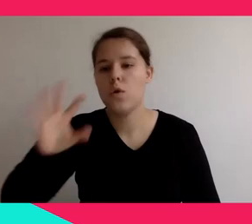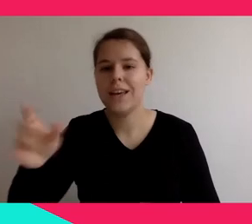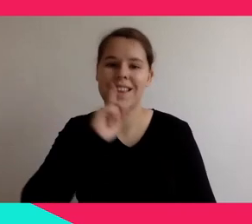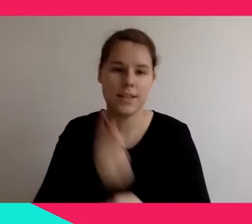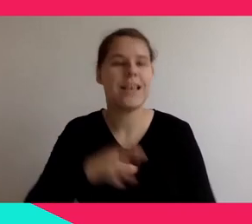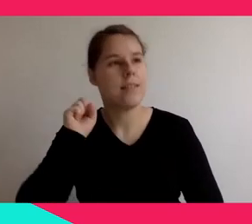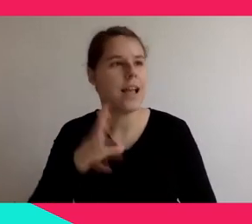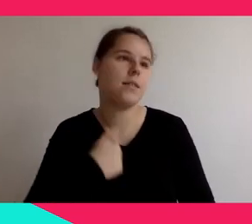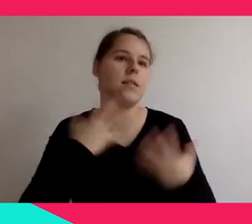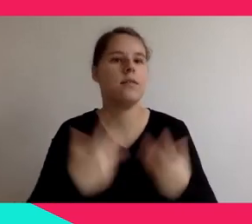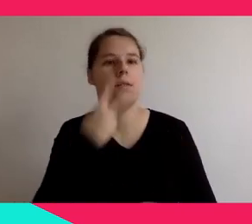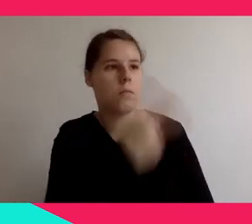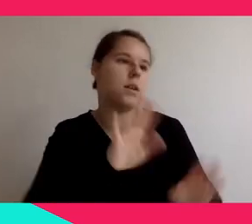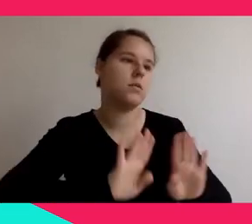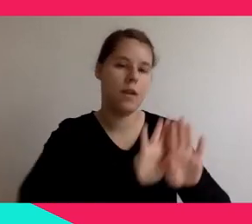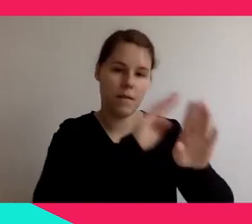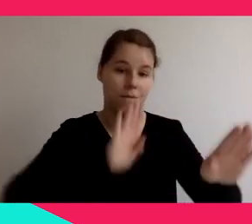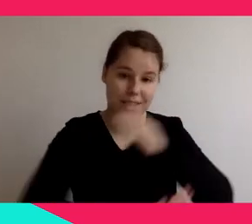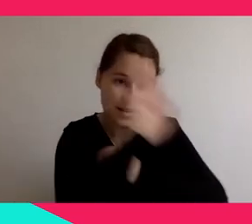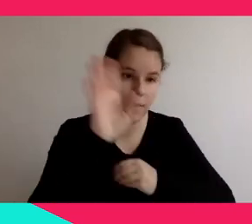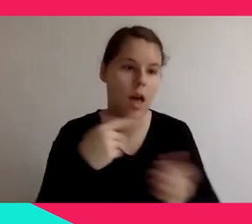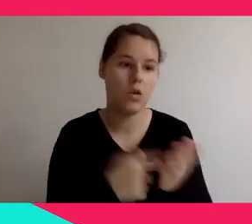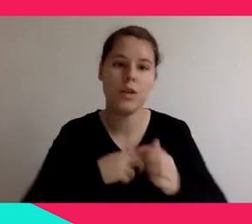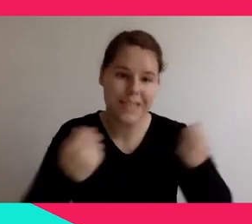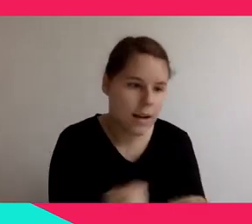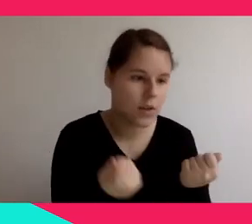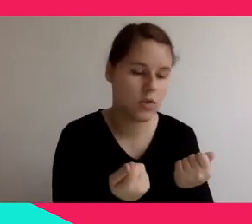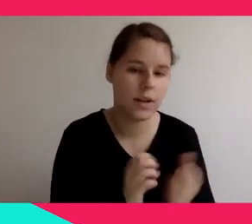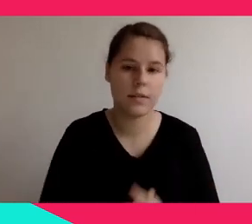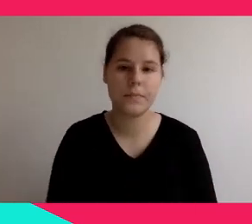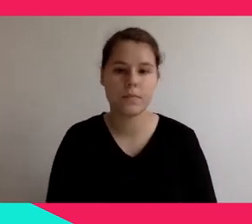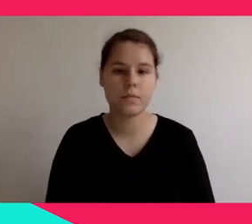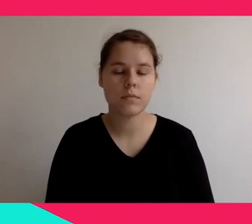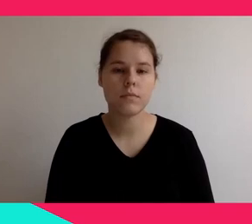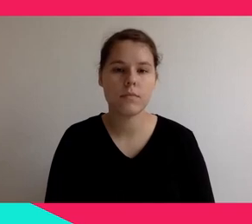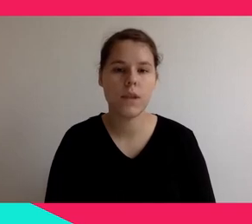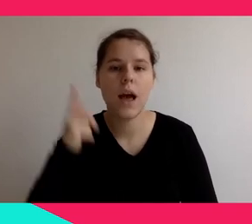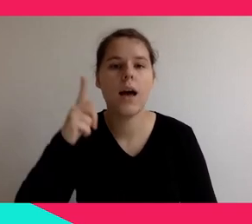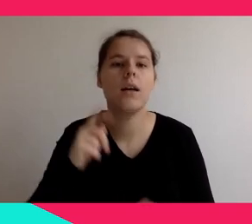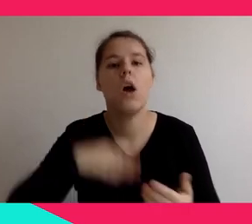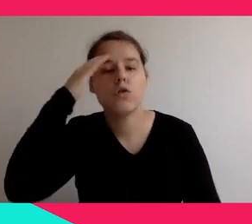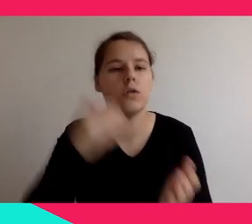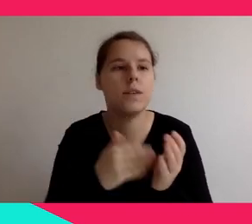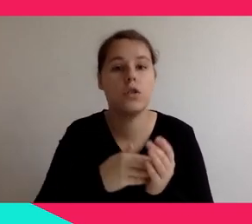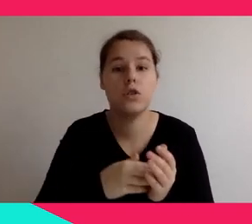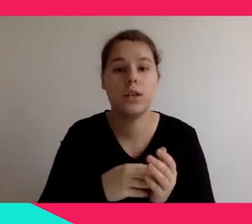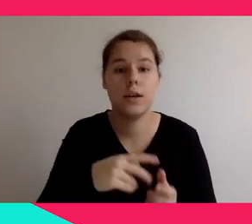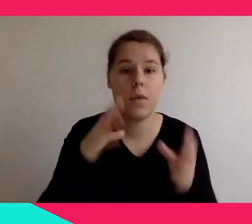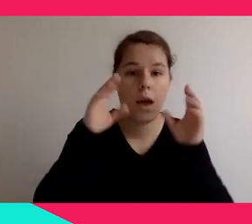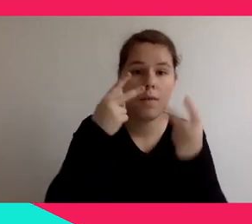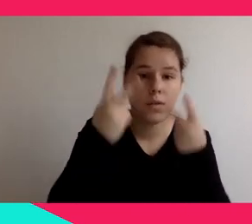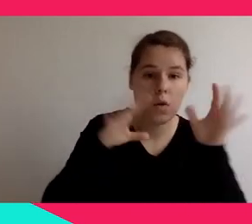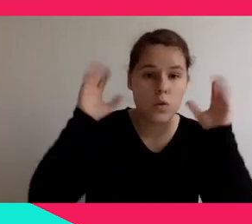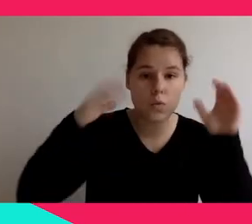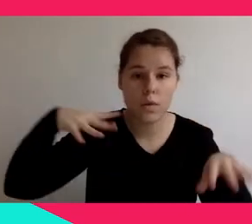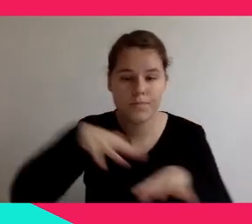basically all the engagement you get in most museums. An immersive experience will help a lot in engaging